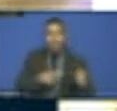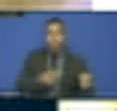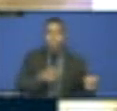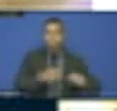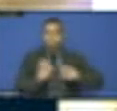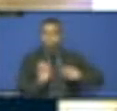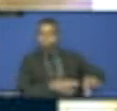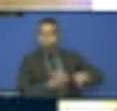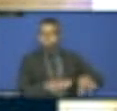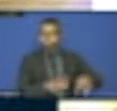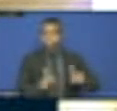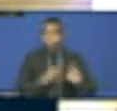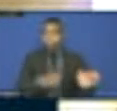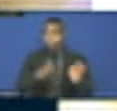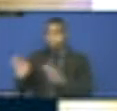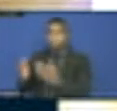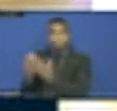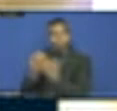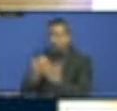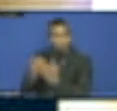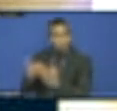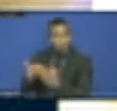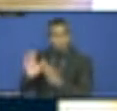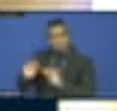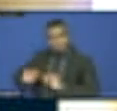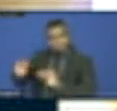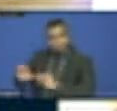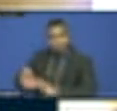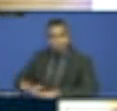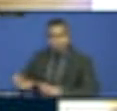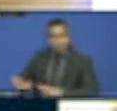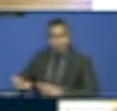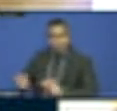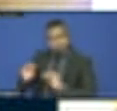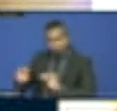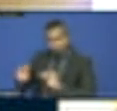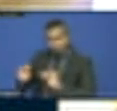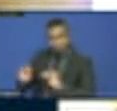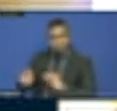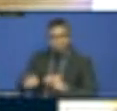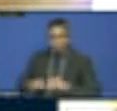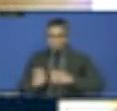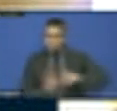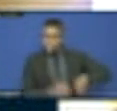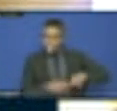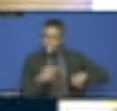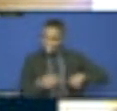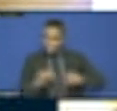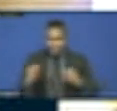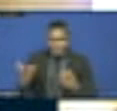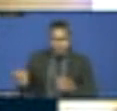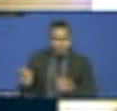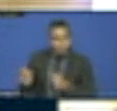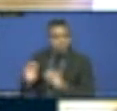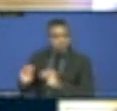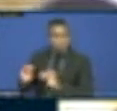public littering. So we brought about 500 litter bins around the municipality in strategic locations to make sure